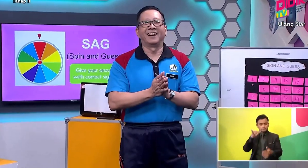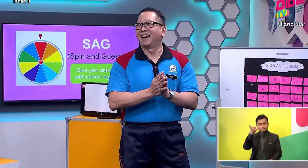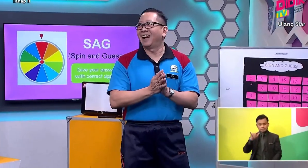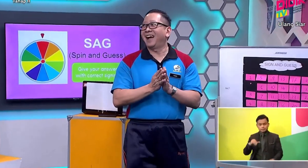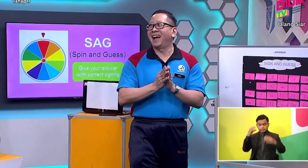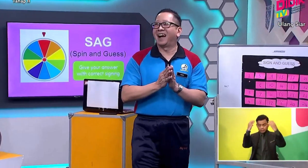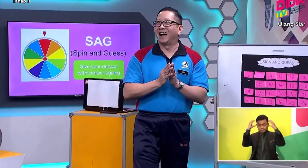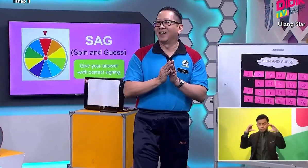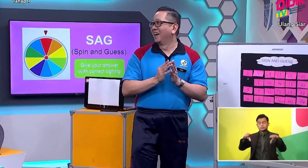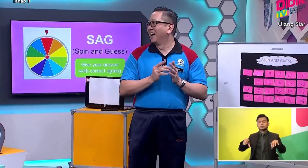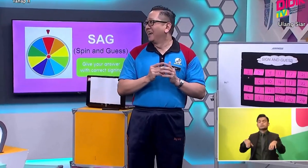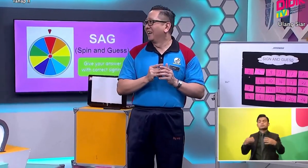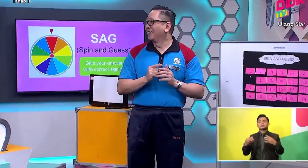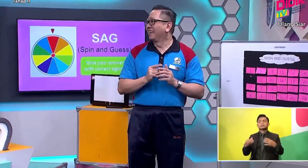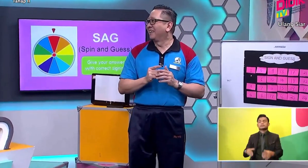Okay,